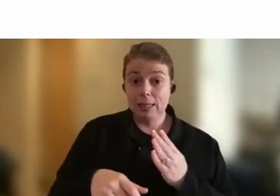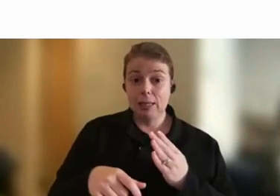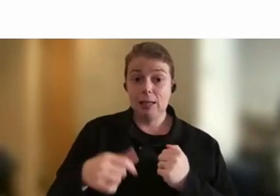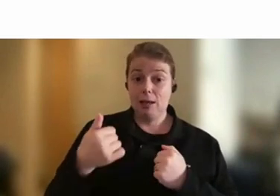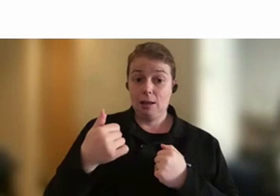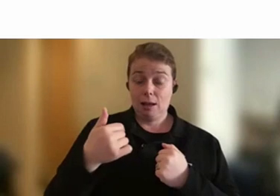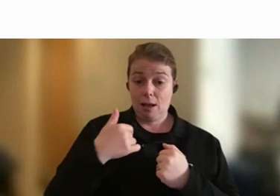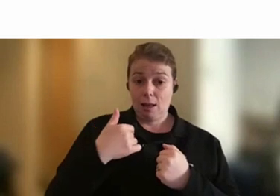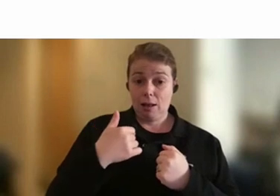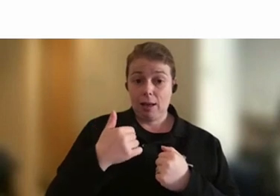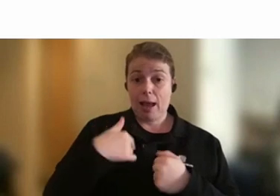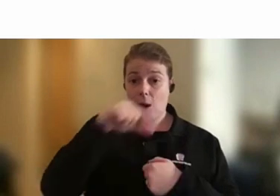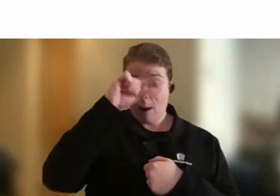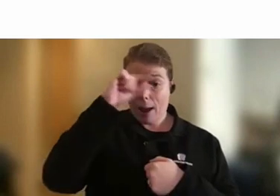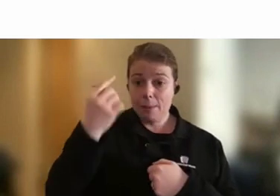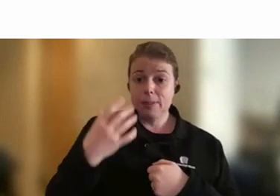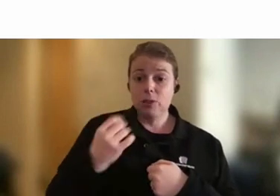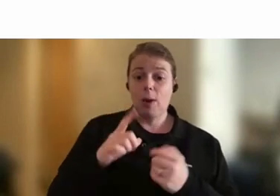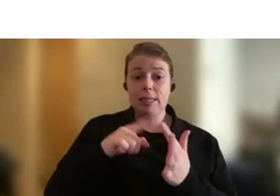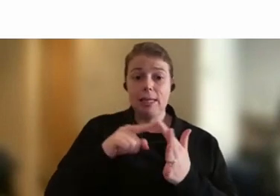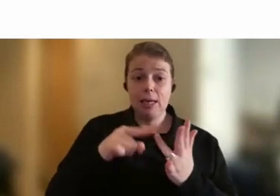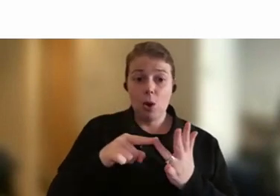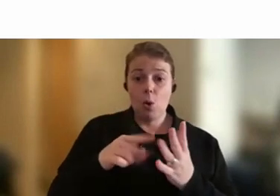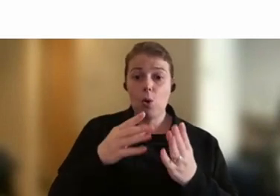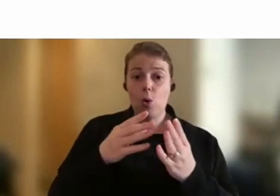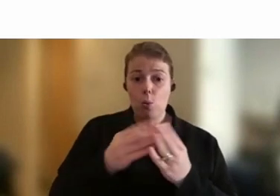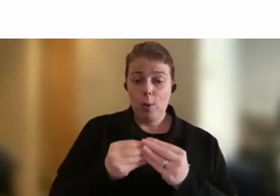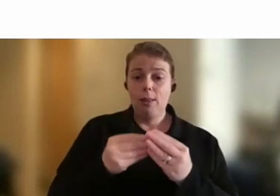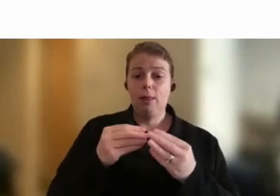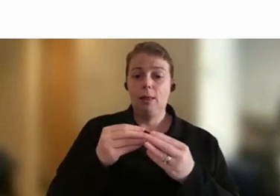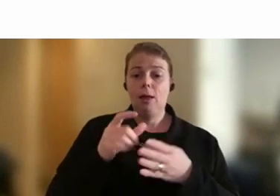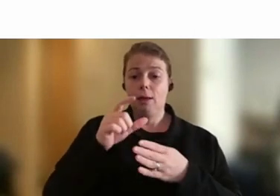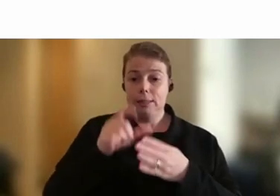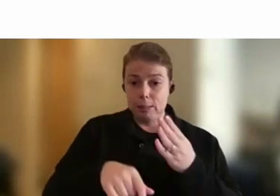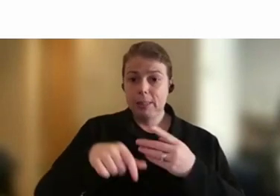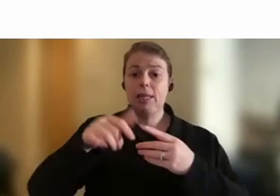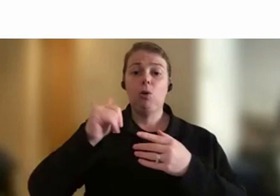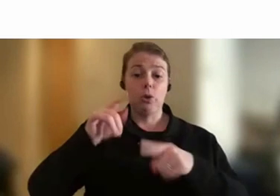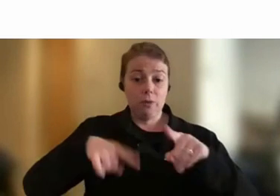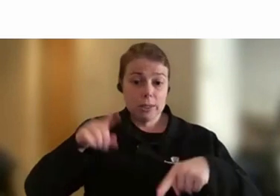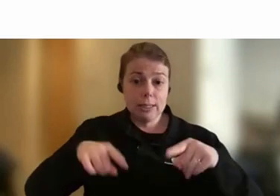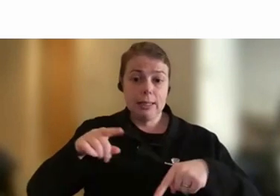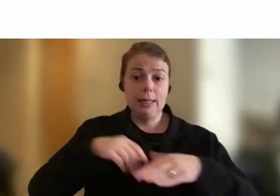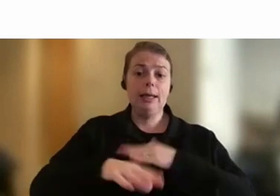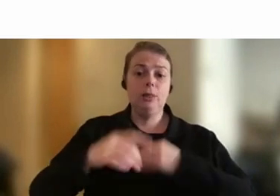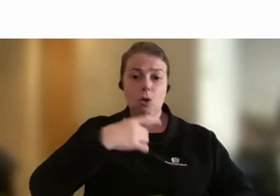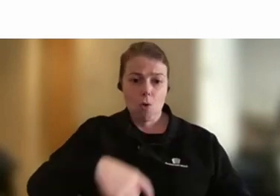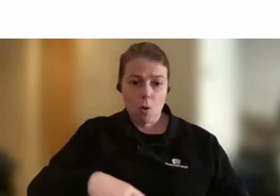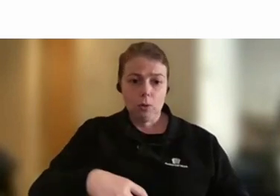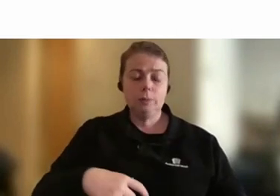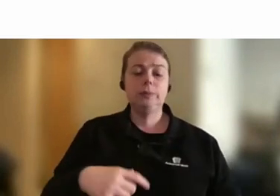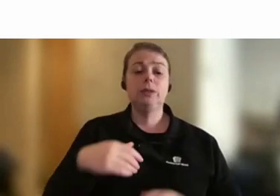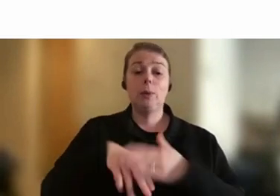three years. And I really see it as my job to create a pipeline for people with disability within the NDIA to be going on to